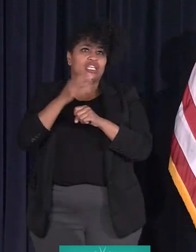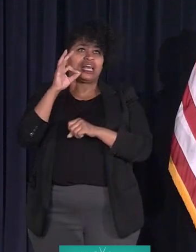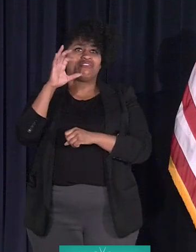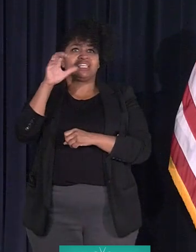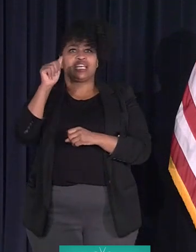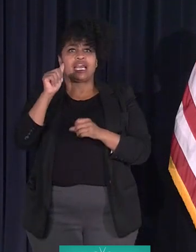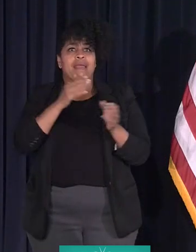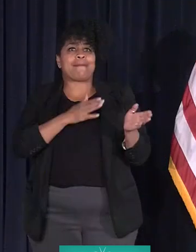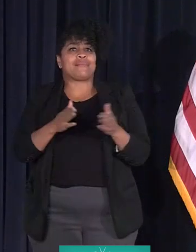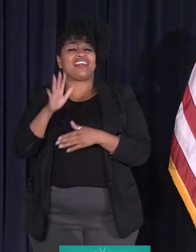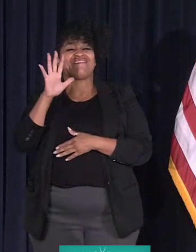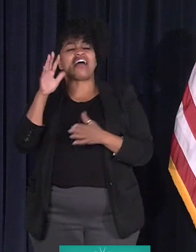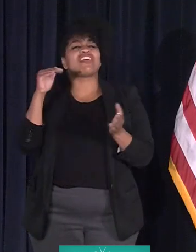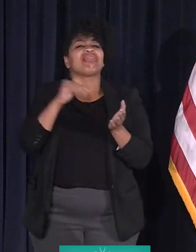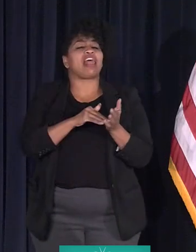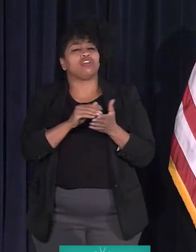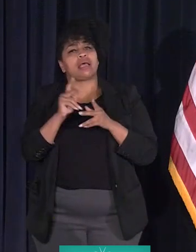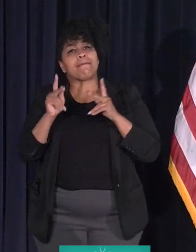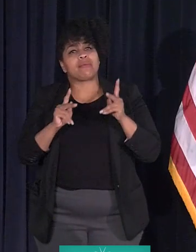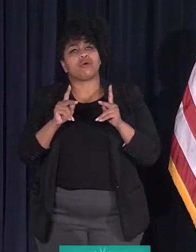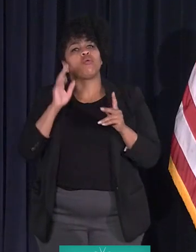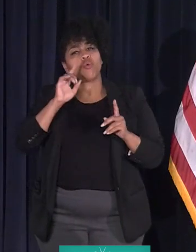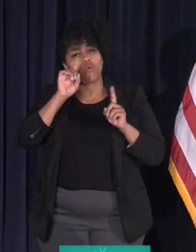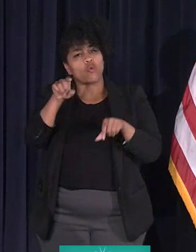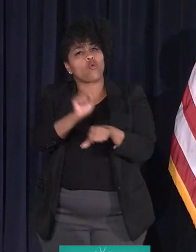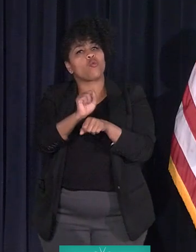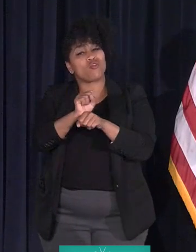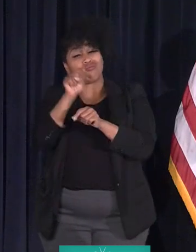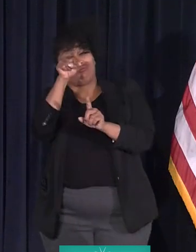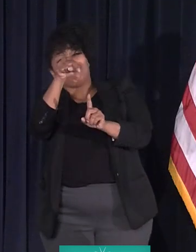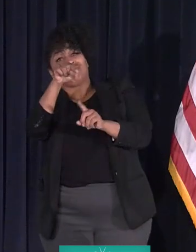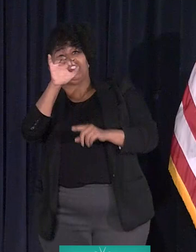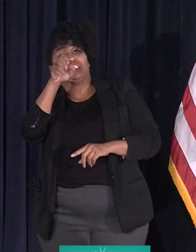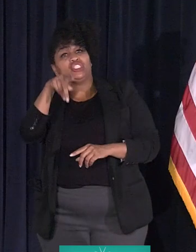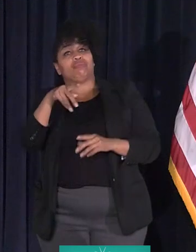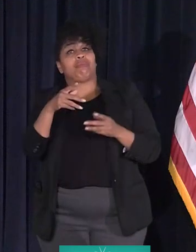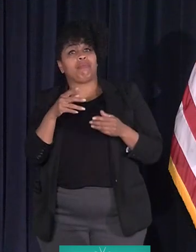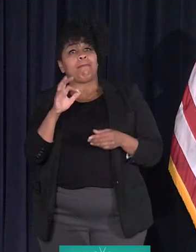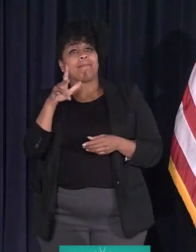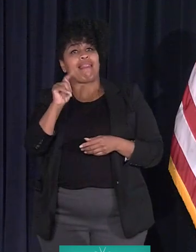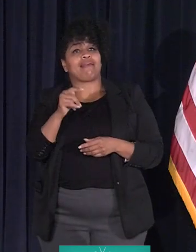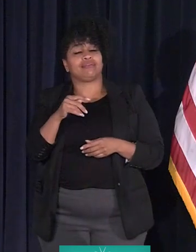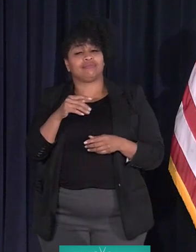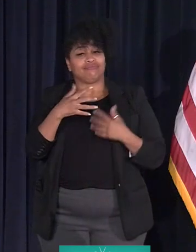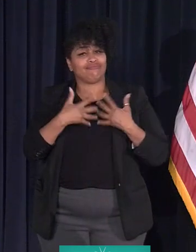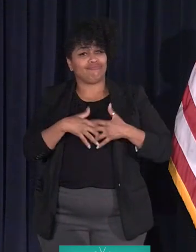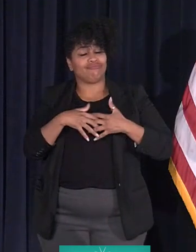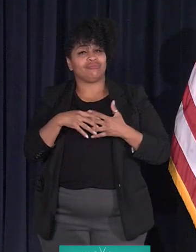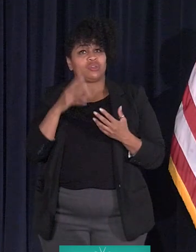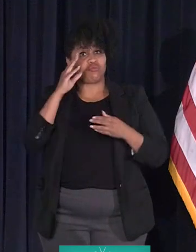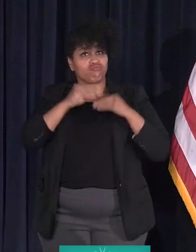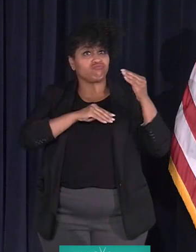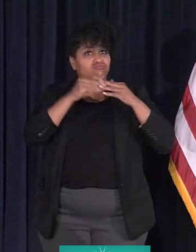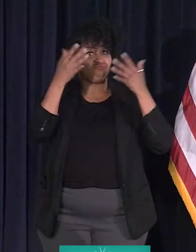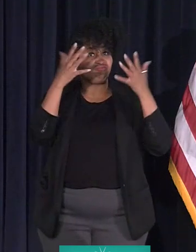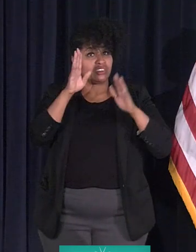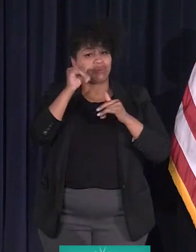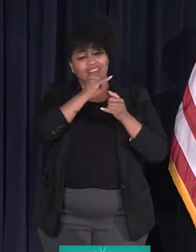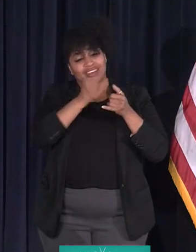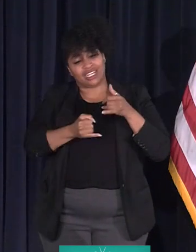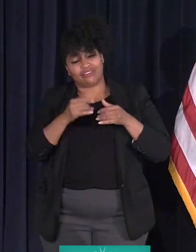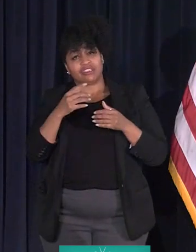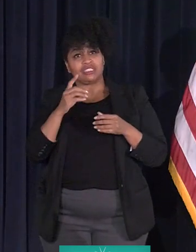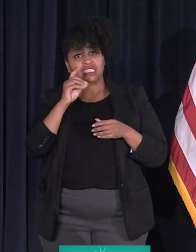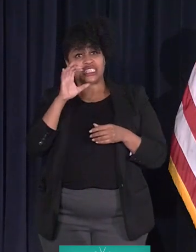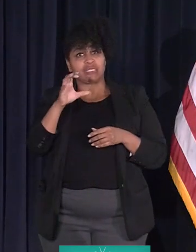5,000 people are going to go to work at that Jeep plant. It's going to be built by the end of December. It's going to be making